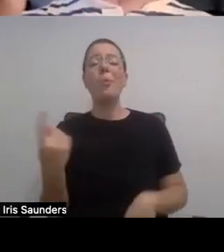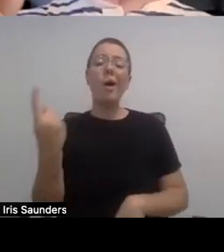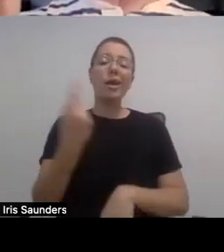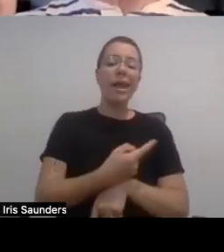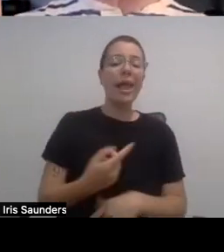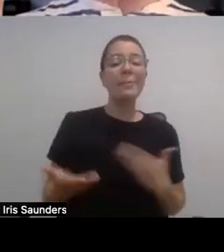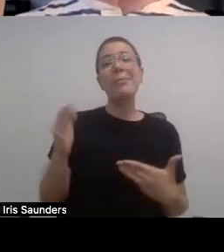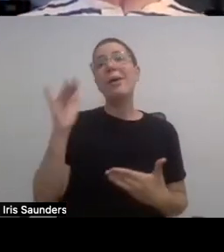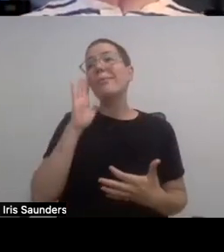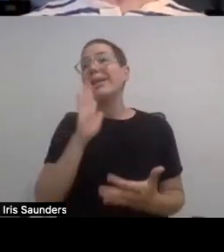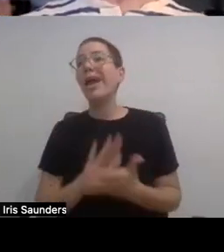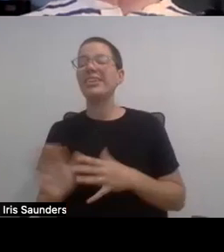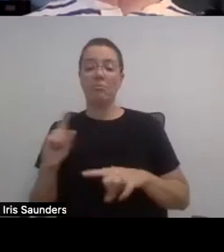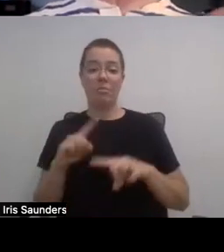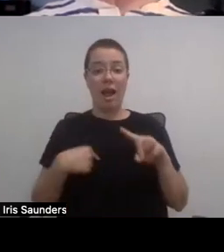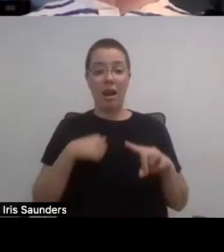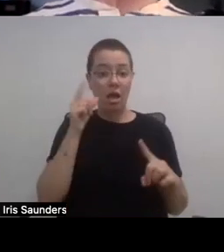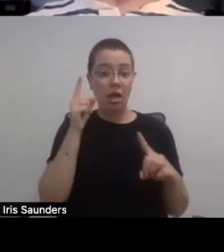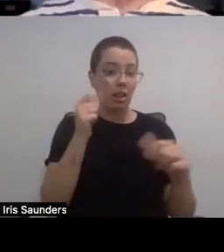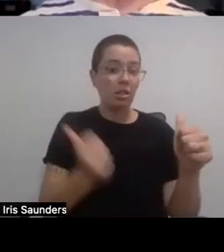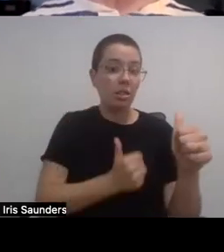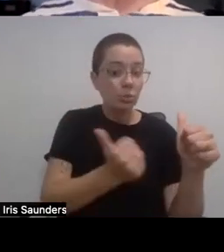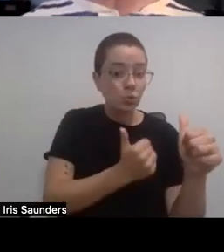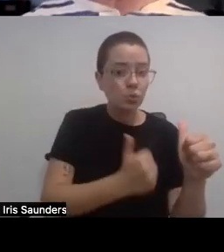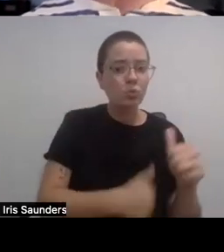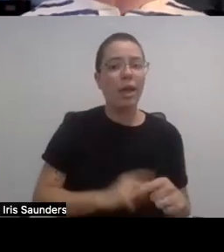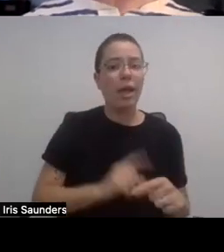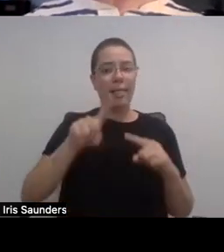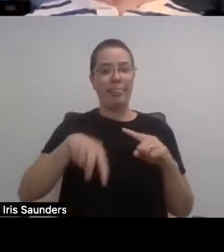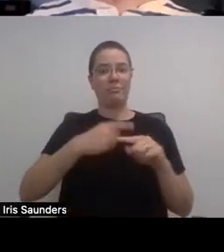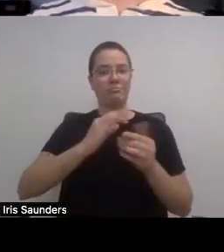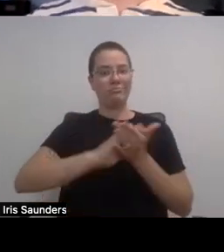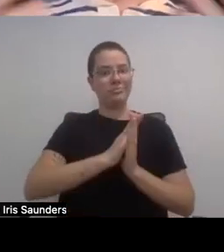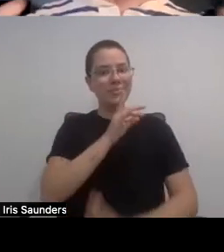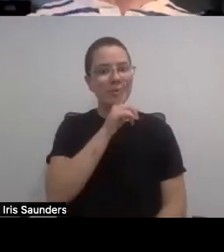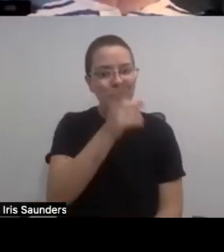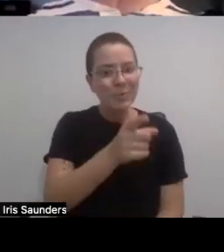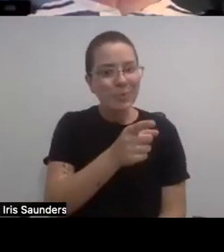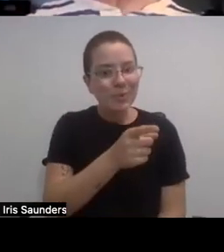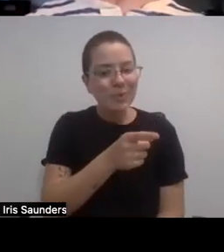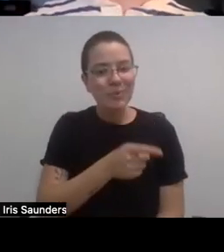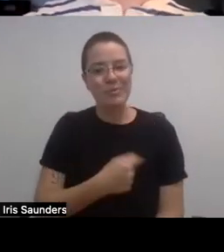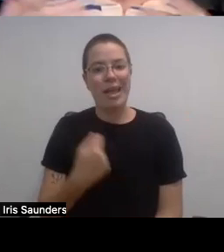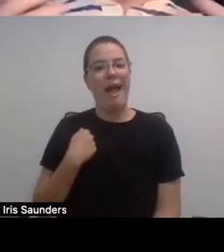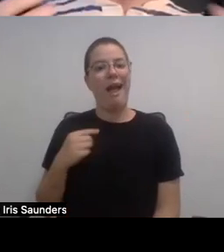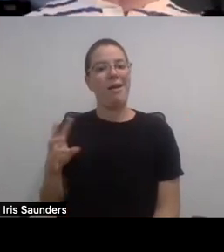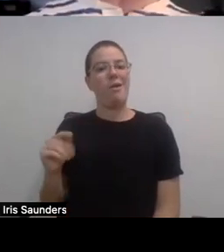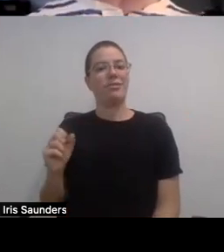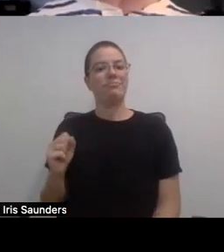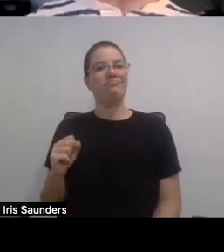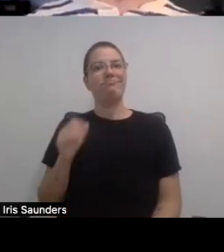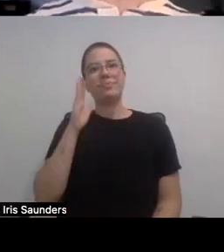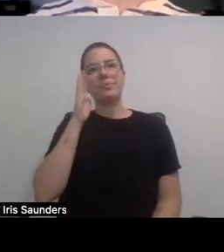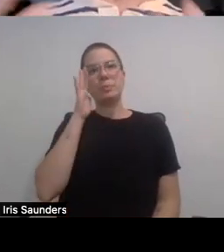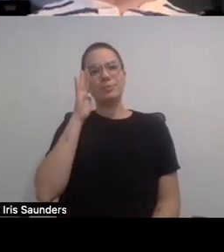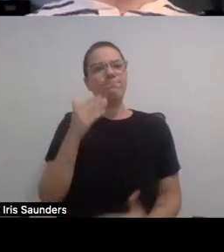wasn't pursuing it. And then all of a sudden it manifested. And it was because I was generating one little